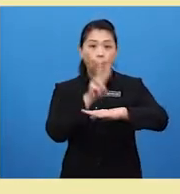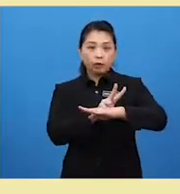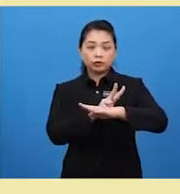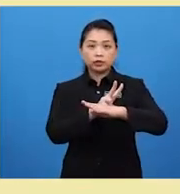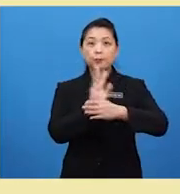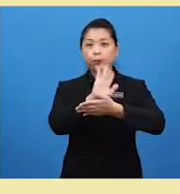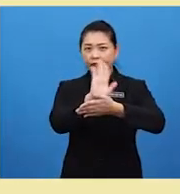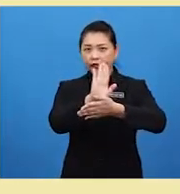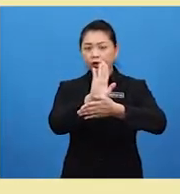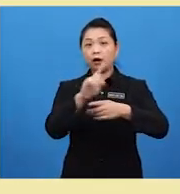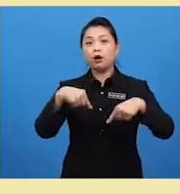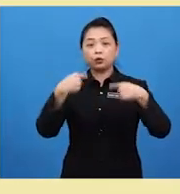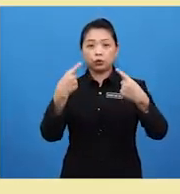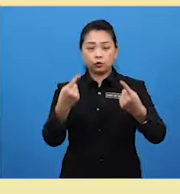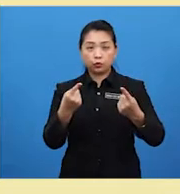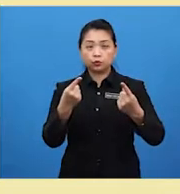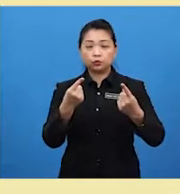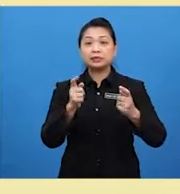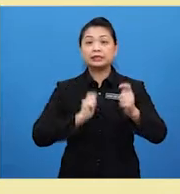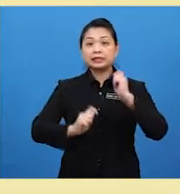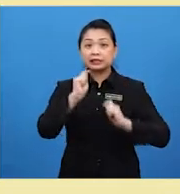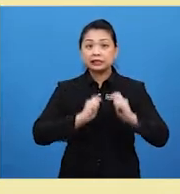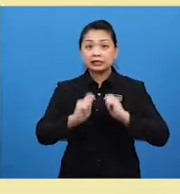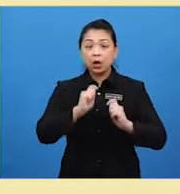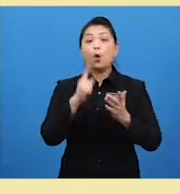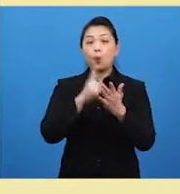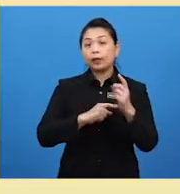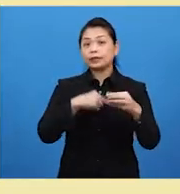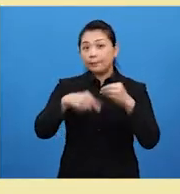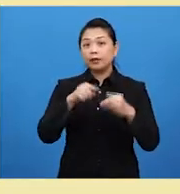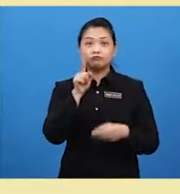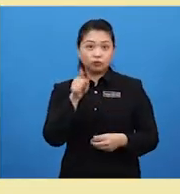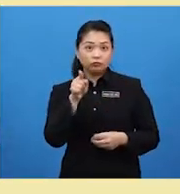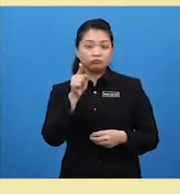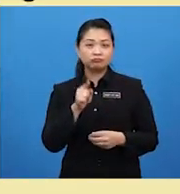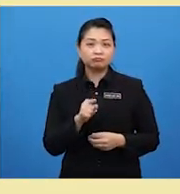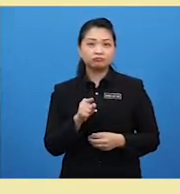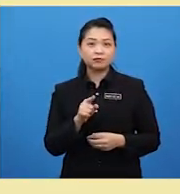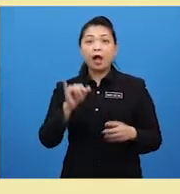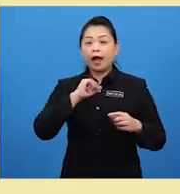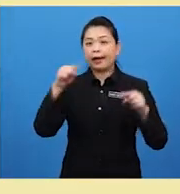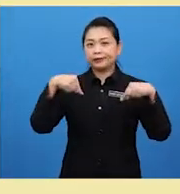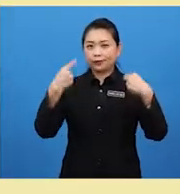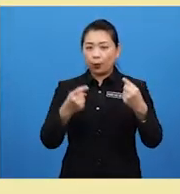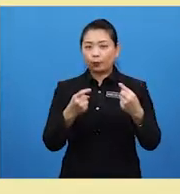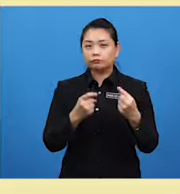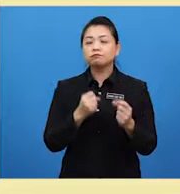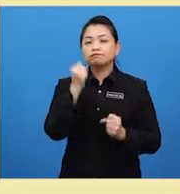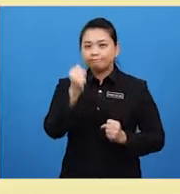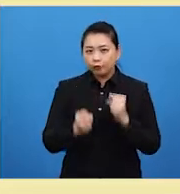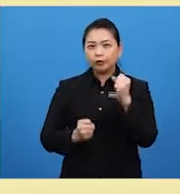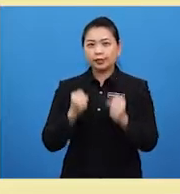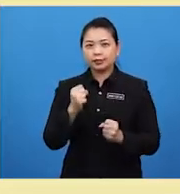or going to the theatre. What about you? I go jogging and